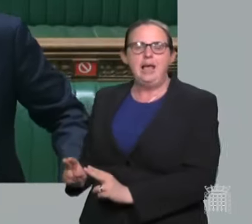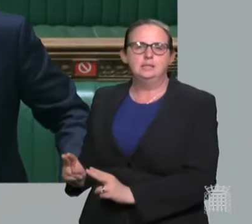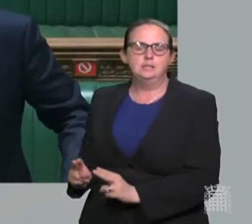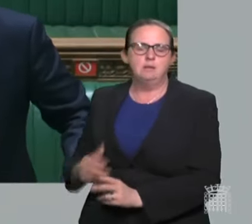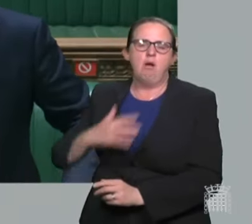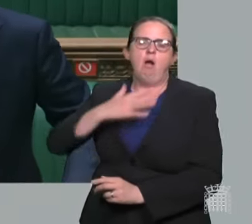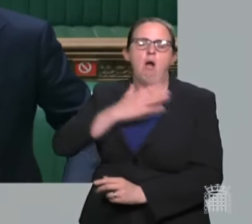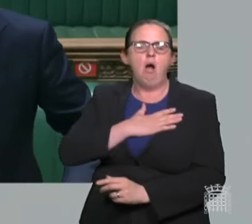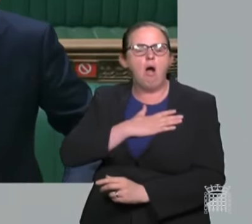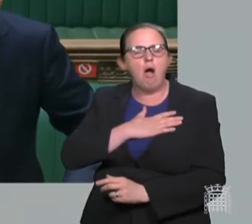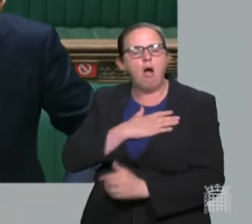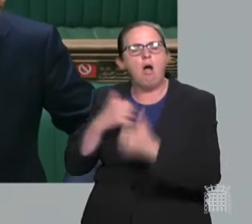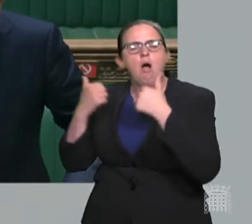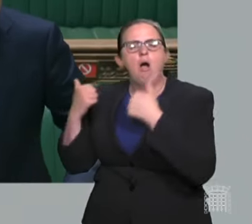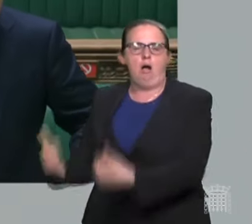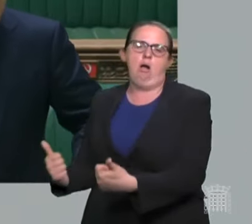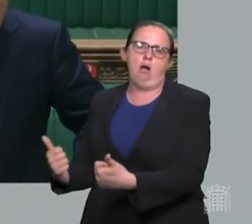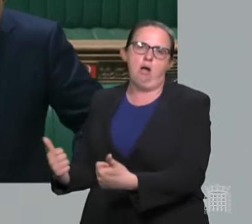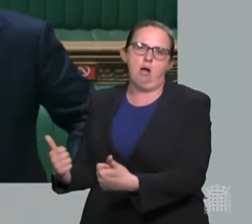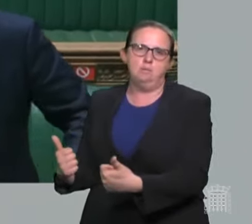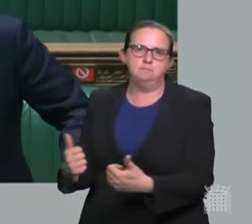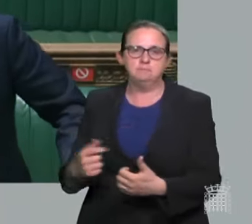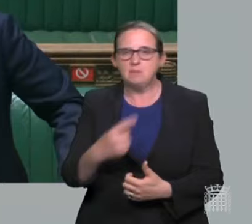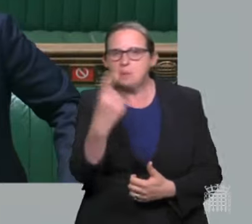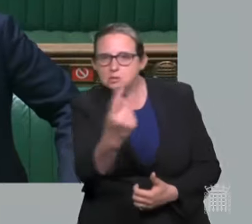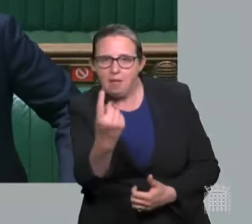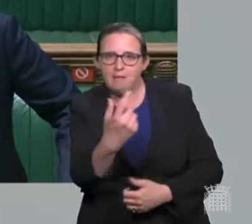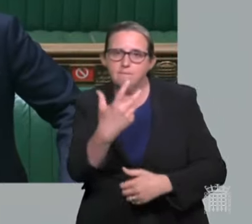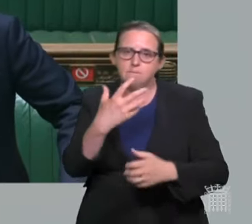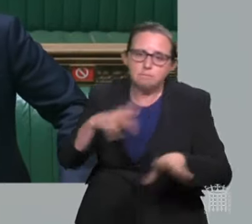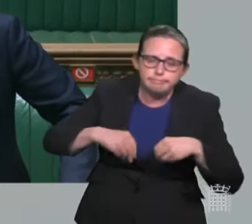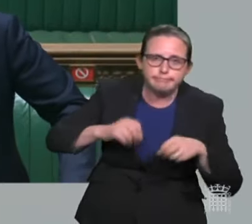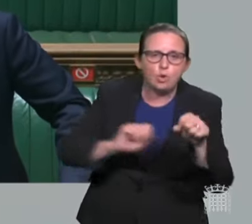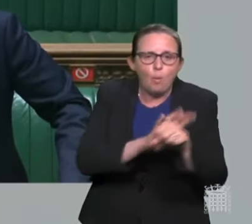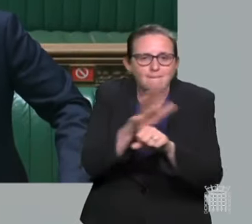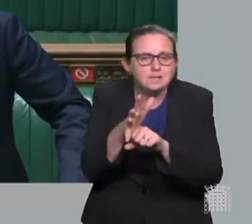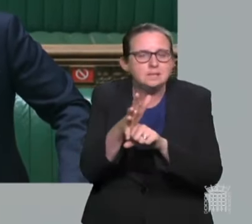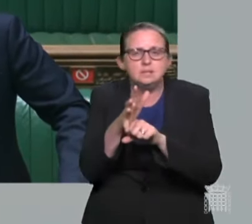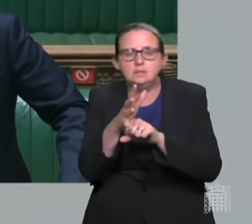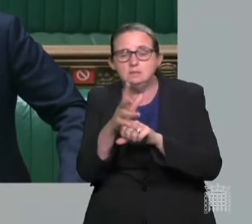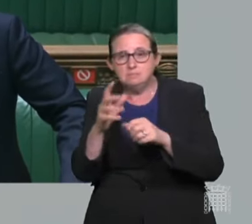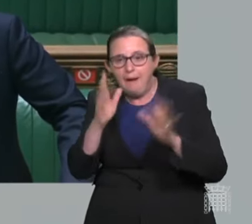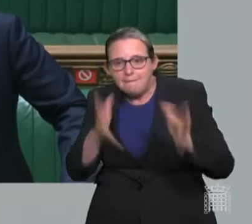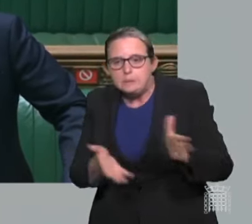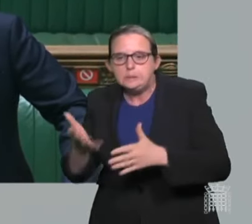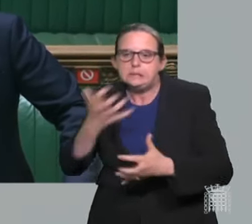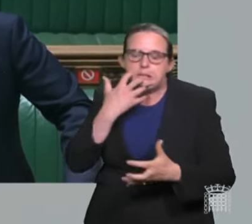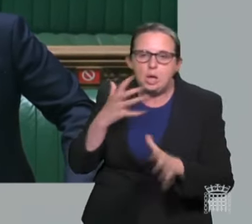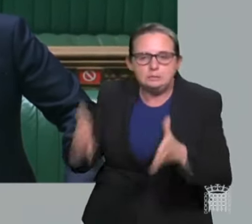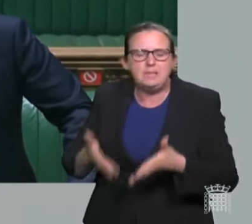people who sadly do find themselves having to go to hospital, we have better treatments than ever before.